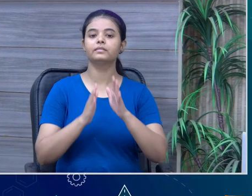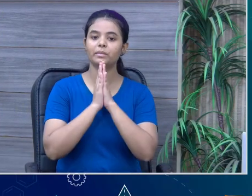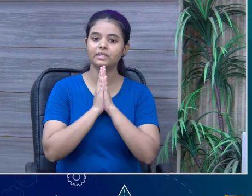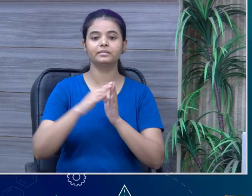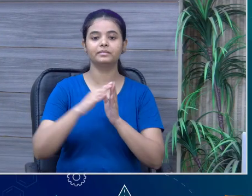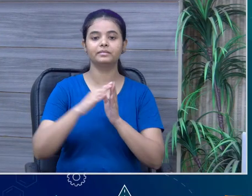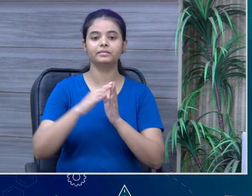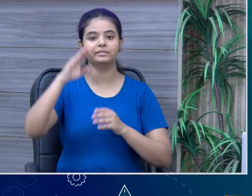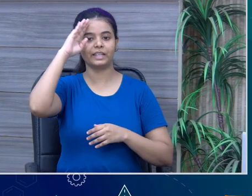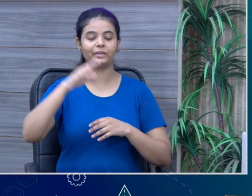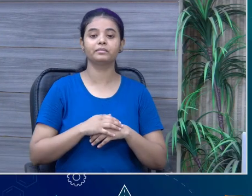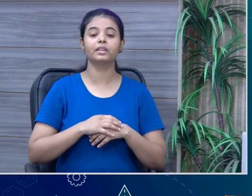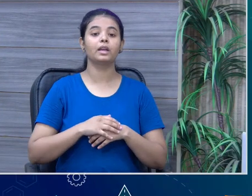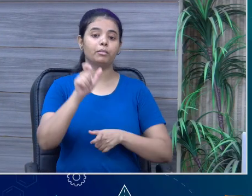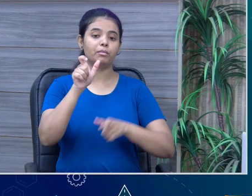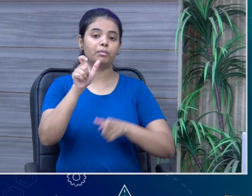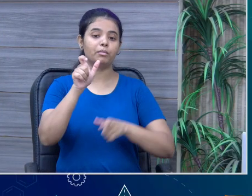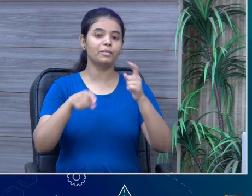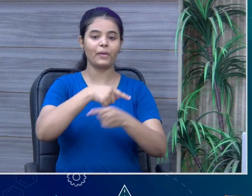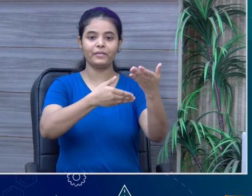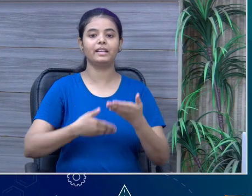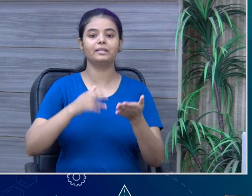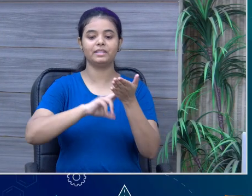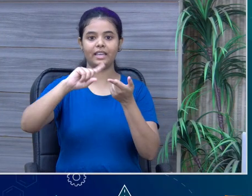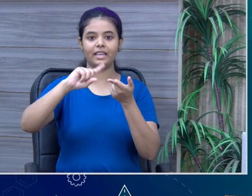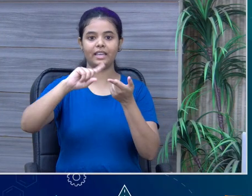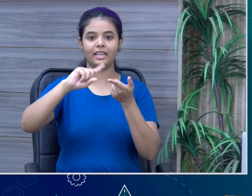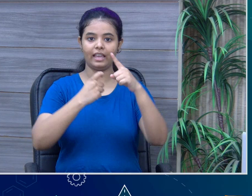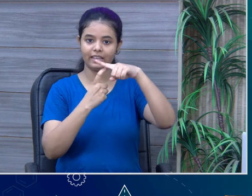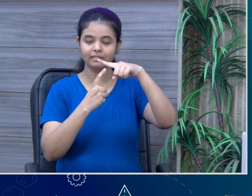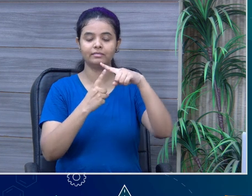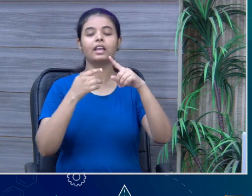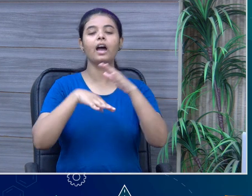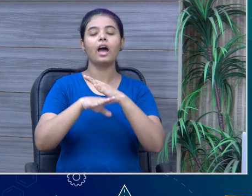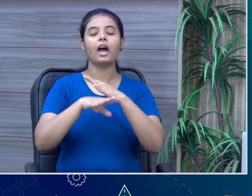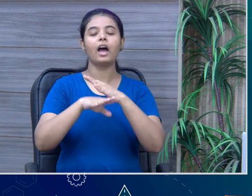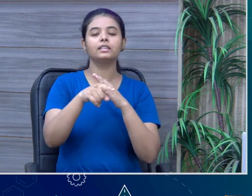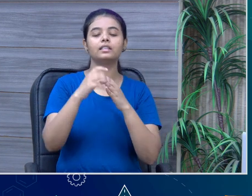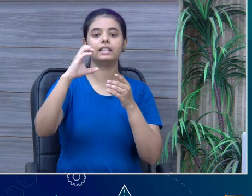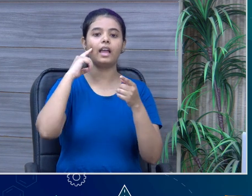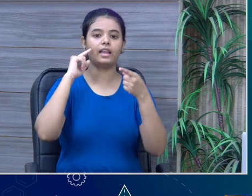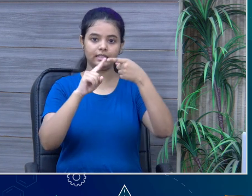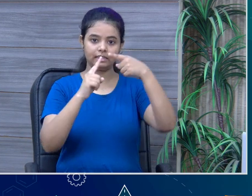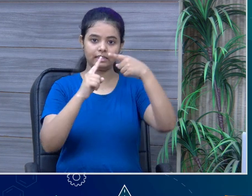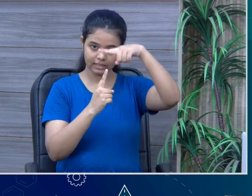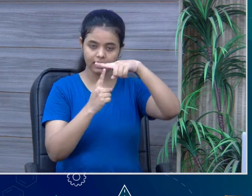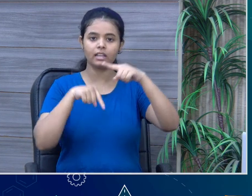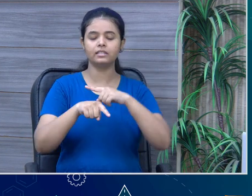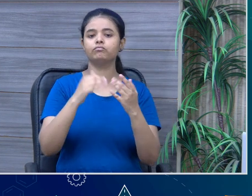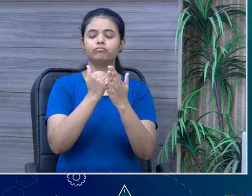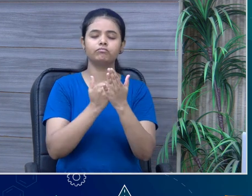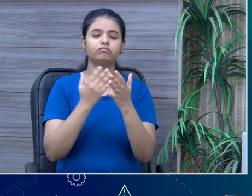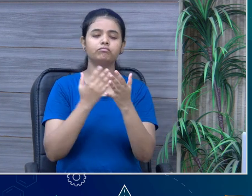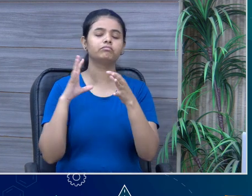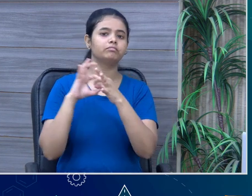Namaskar, hello and a very warm welcome to CIT and CRT's special live phone-in interactive program. And